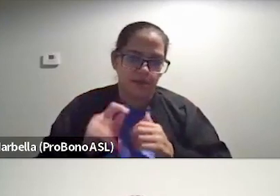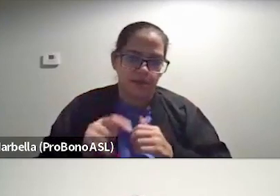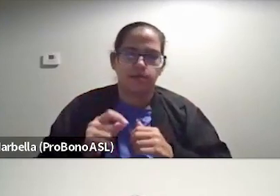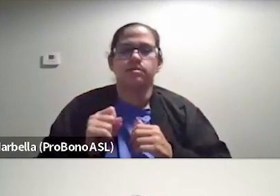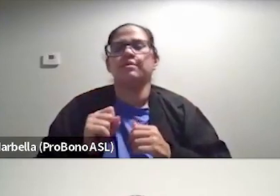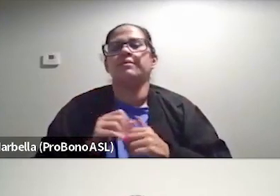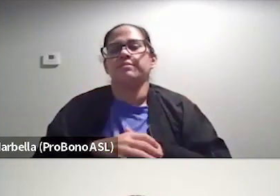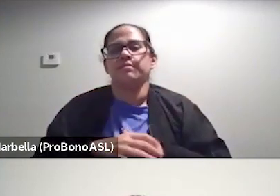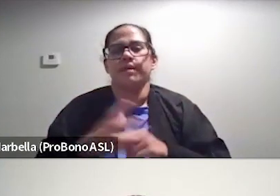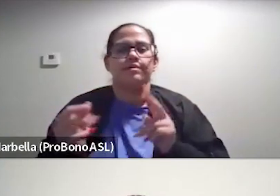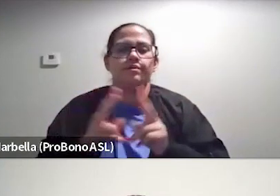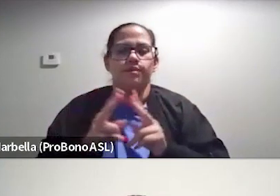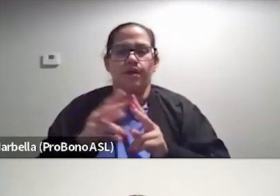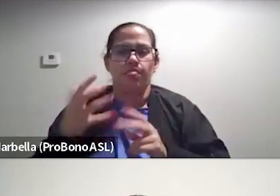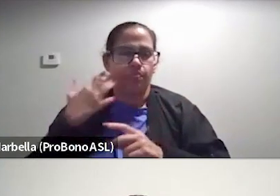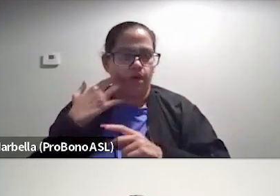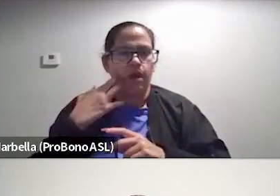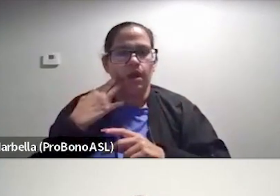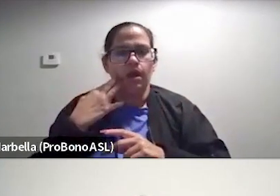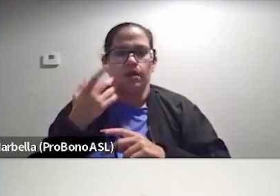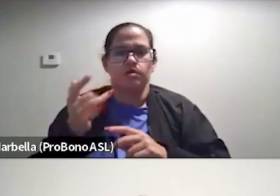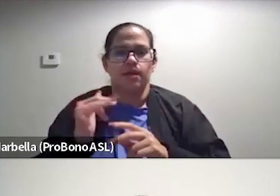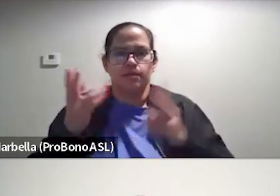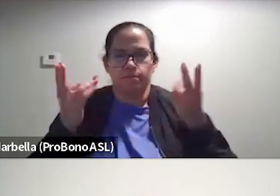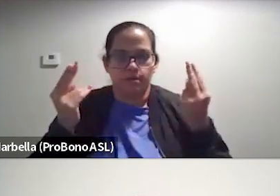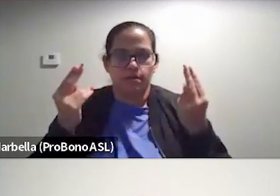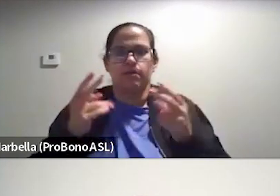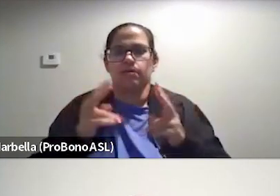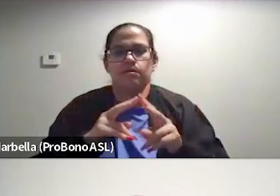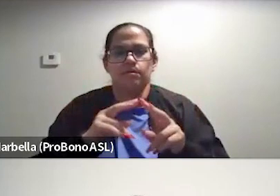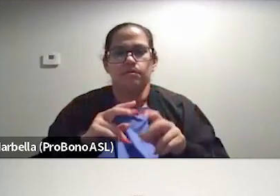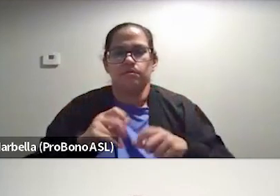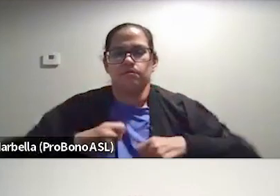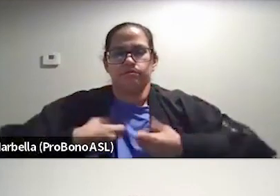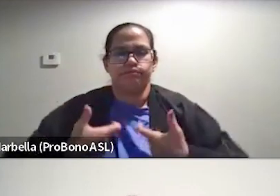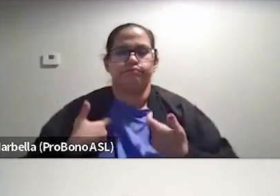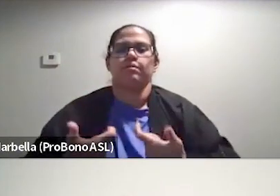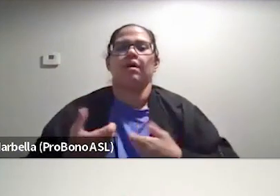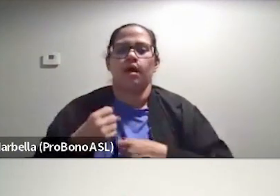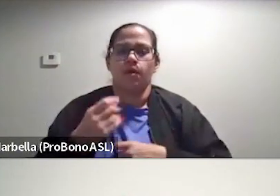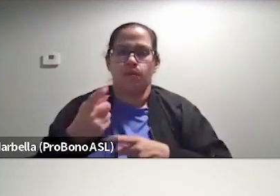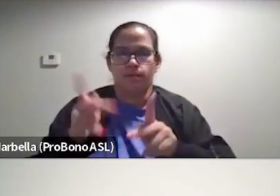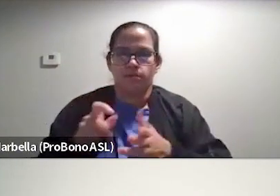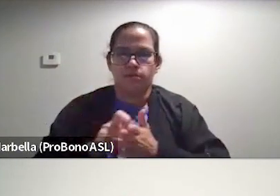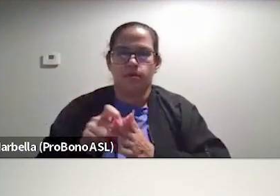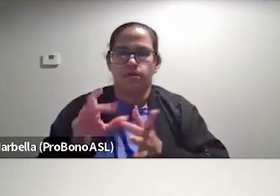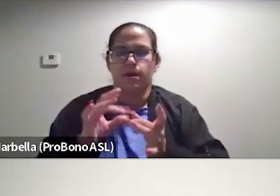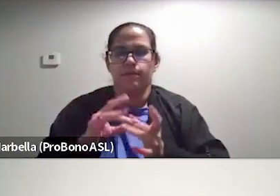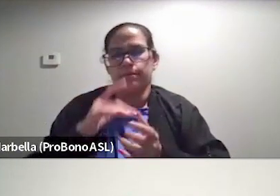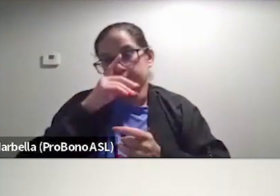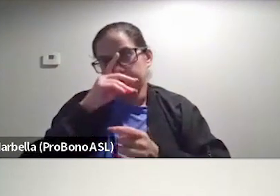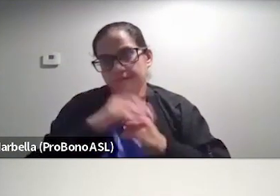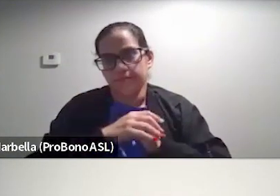Um, and she's very fit. She's like a bunny. She's super buff and everything. And one person wrote in her comments, like,